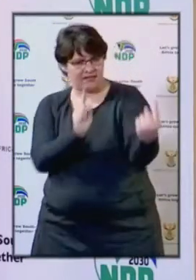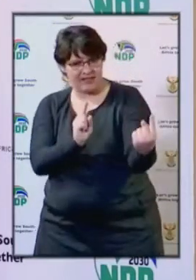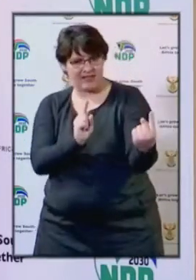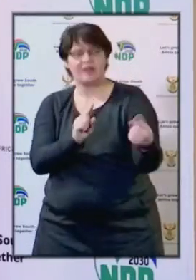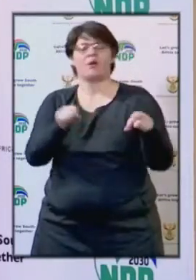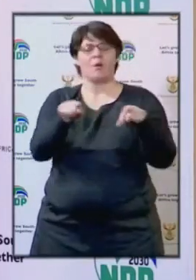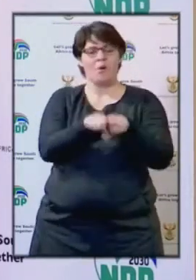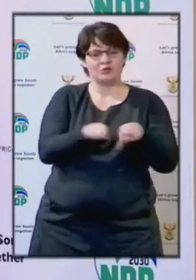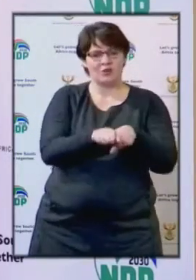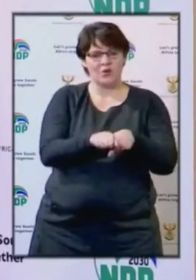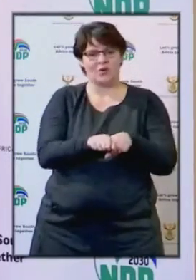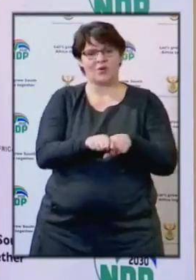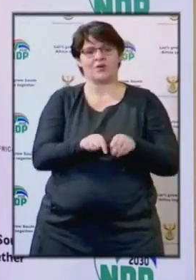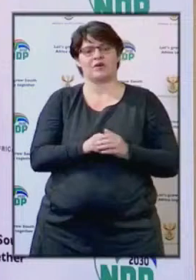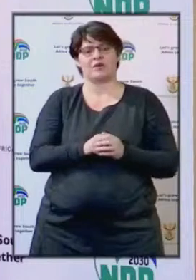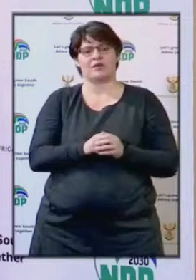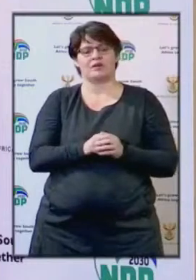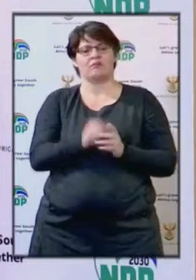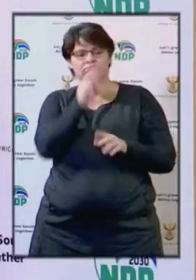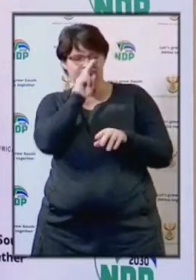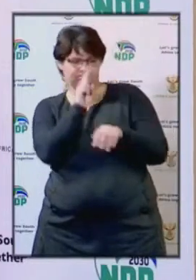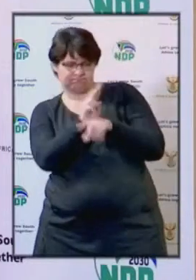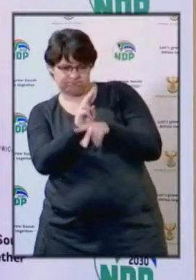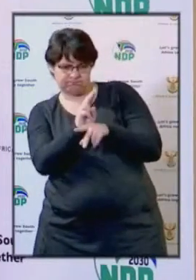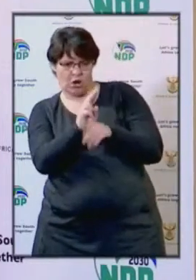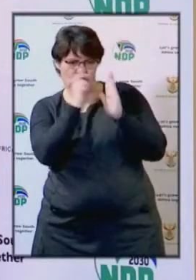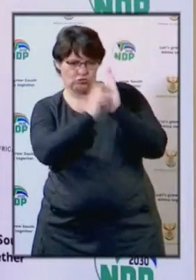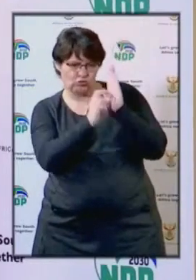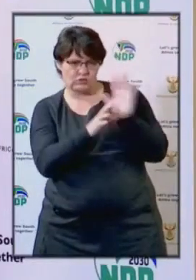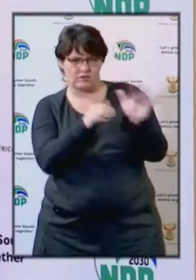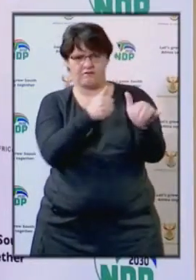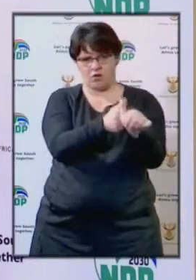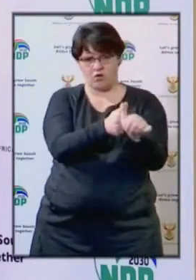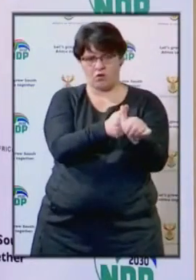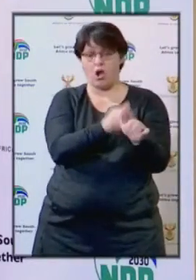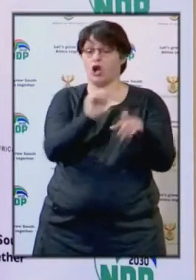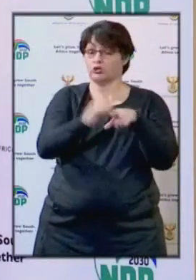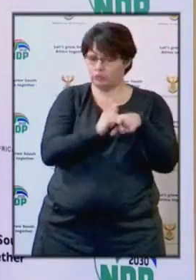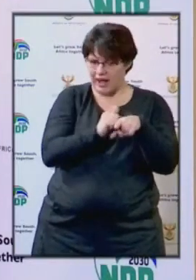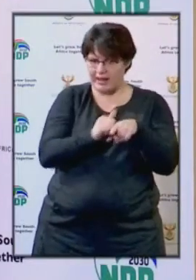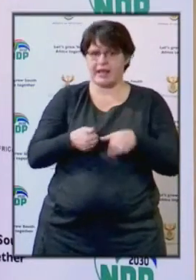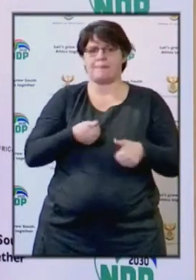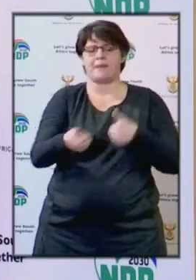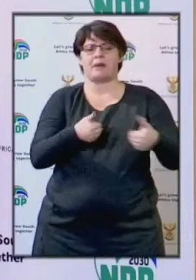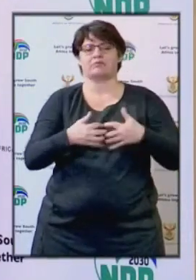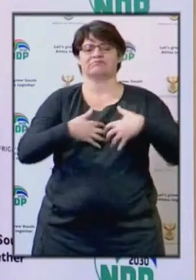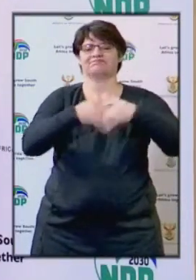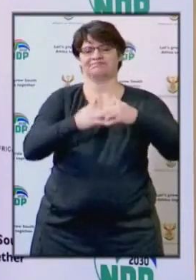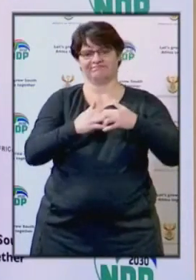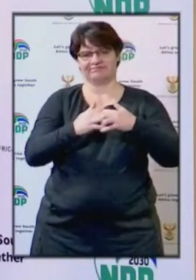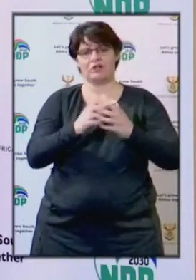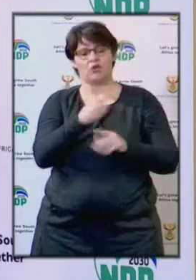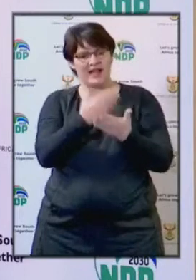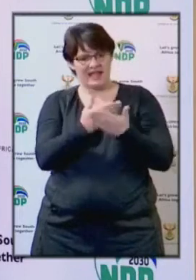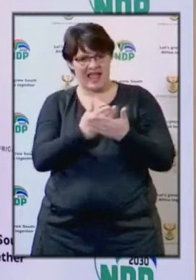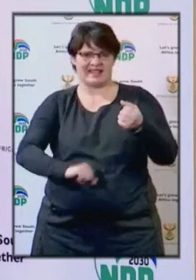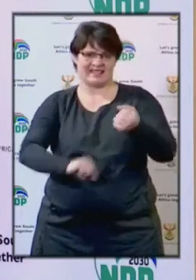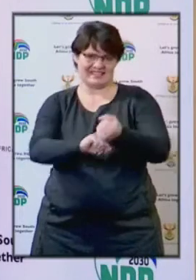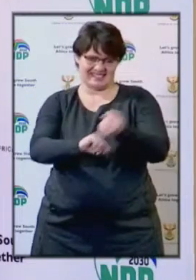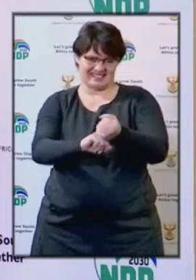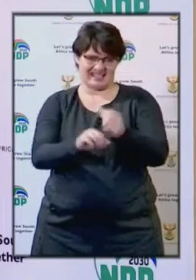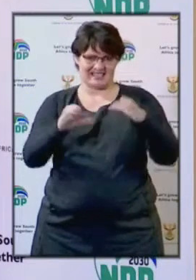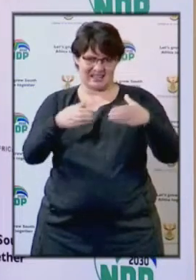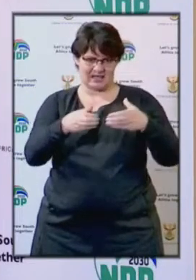and also being able to observe protocols. So such trainings will come back to be able to assist the sector